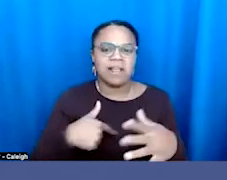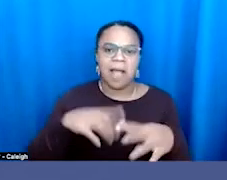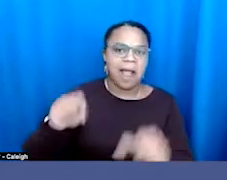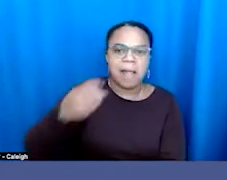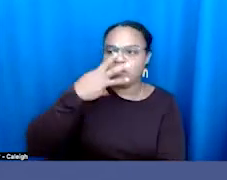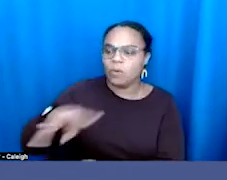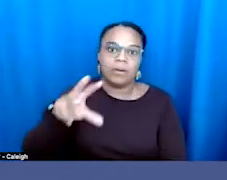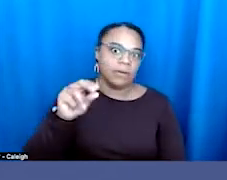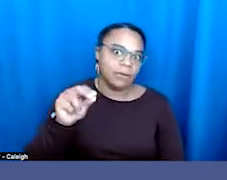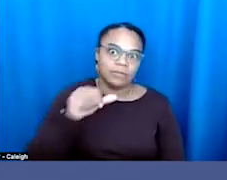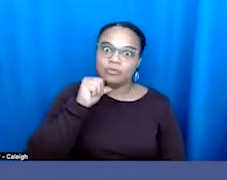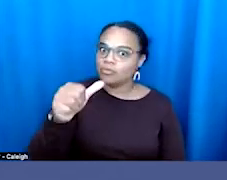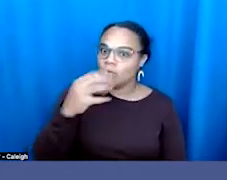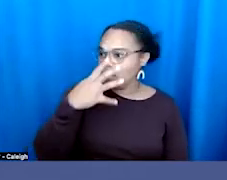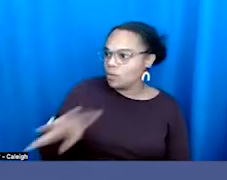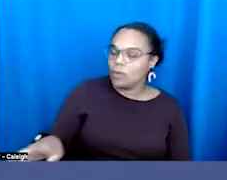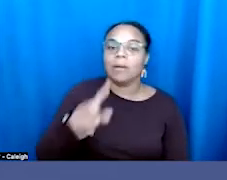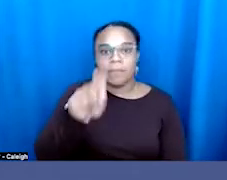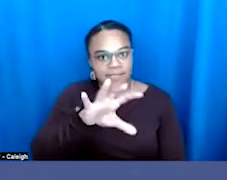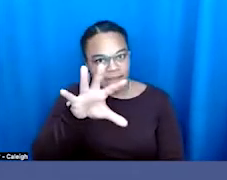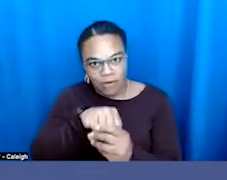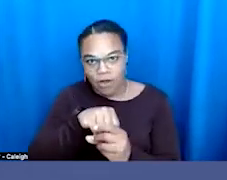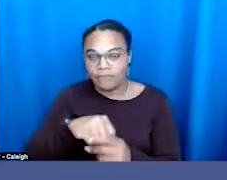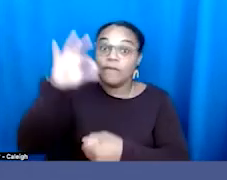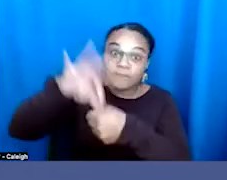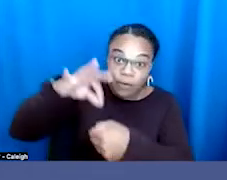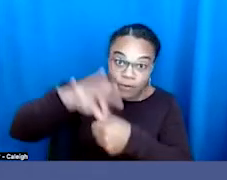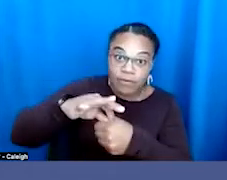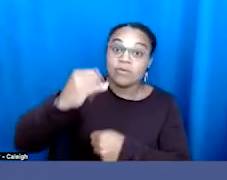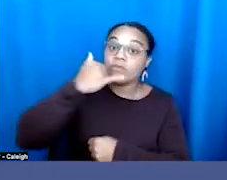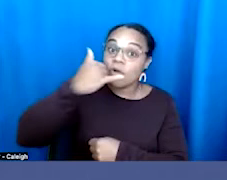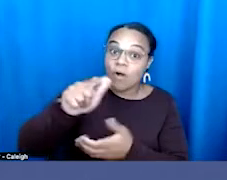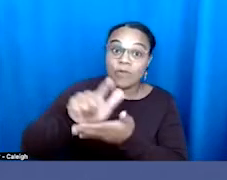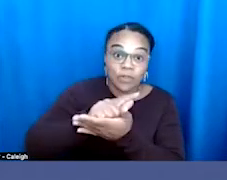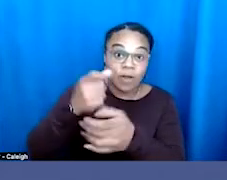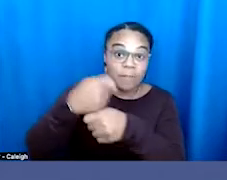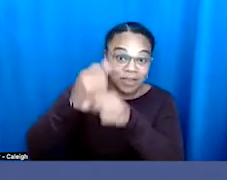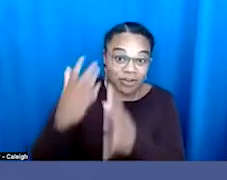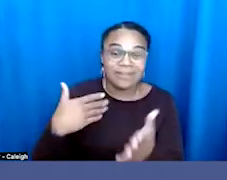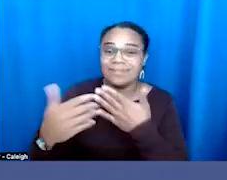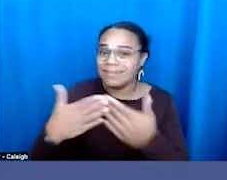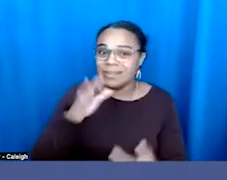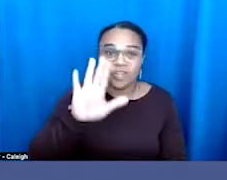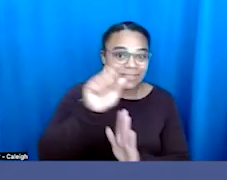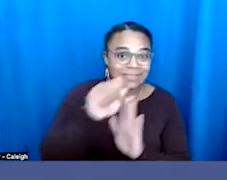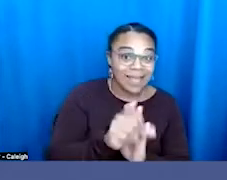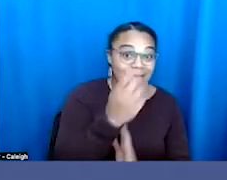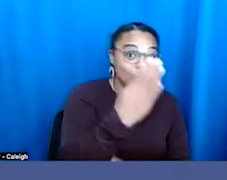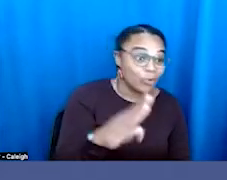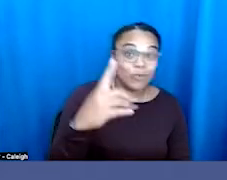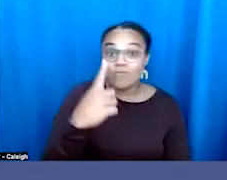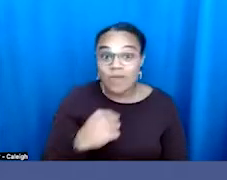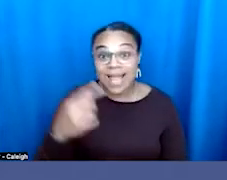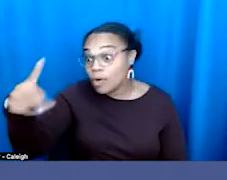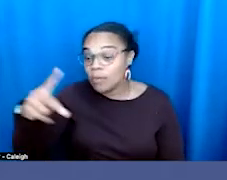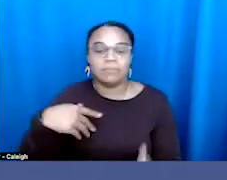anything for granted. Get involved, vote, call your lawmaker, do all of that, whether you live in a red state, blue state, or purple state. It helps all of